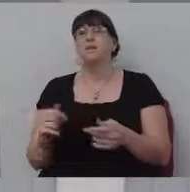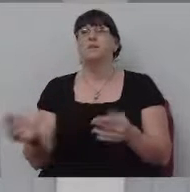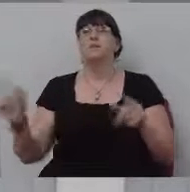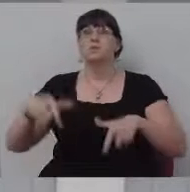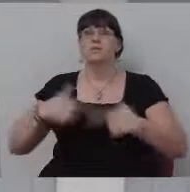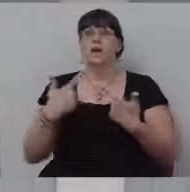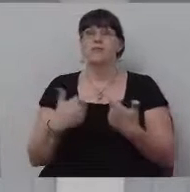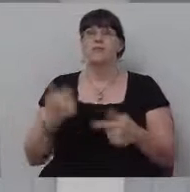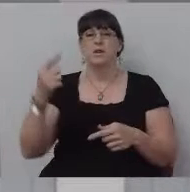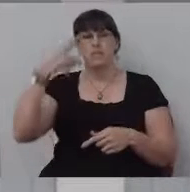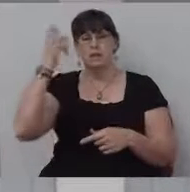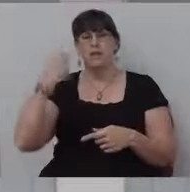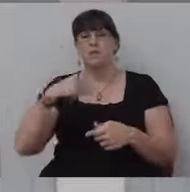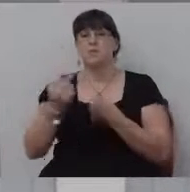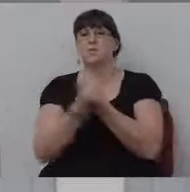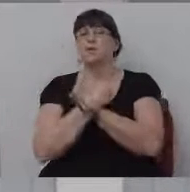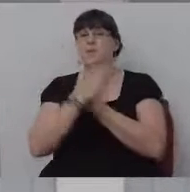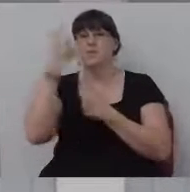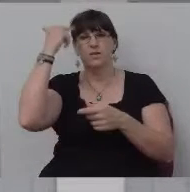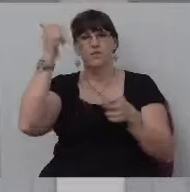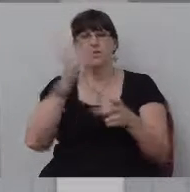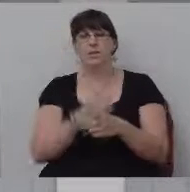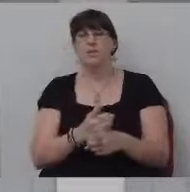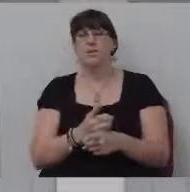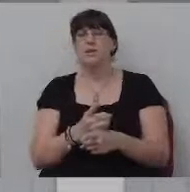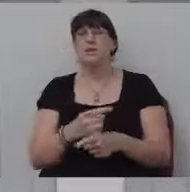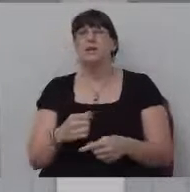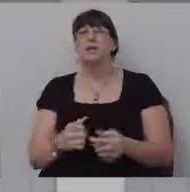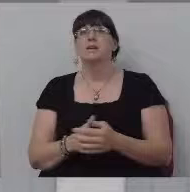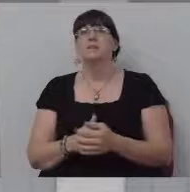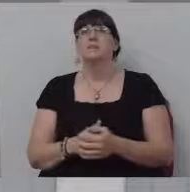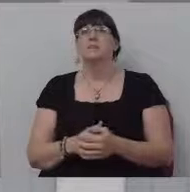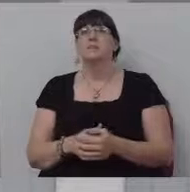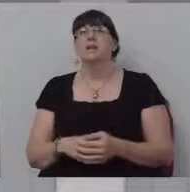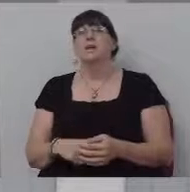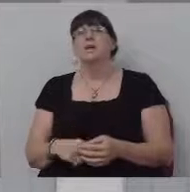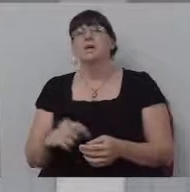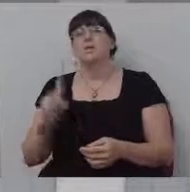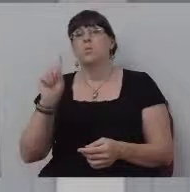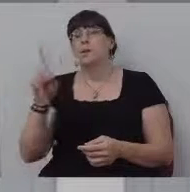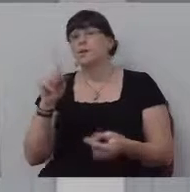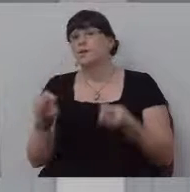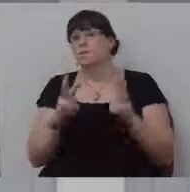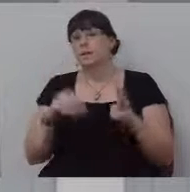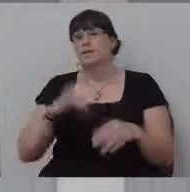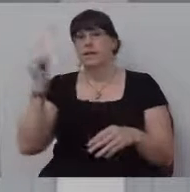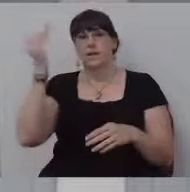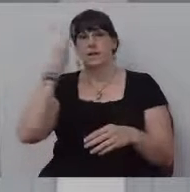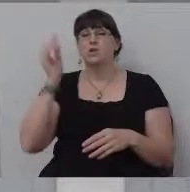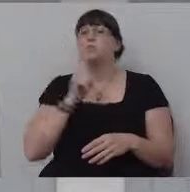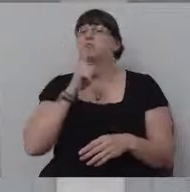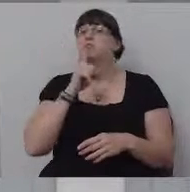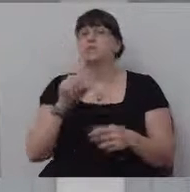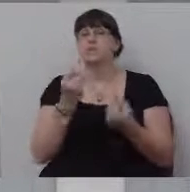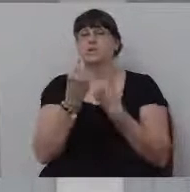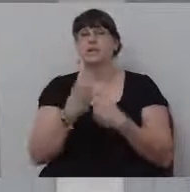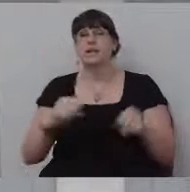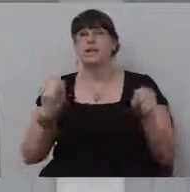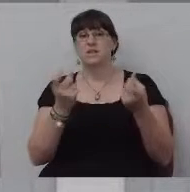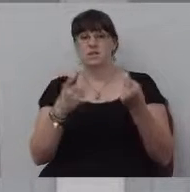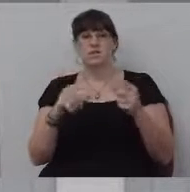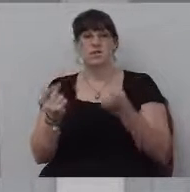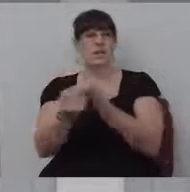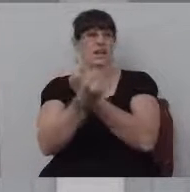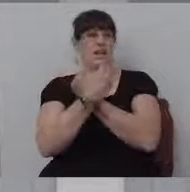says, he that loveth not his brother abideth in death. And so the Bible tells me that one of the ways I can tell whether I'm really saved or not is do